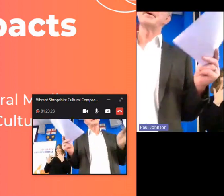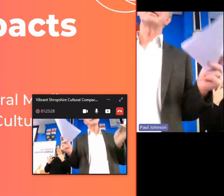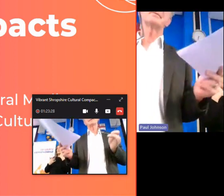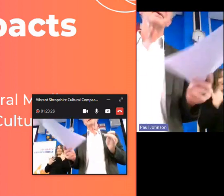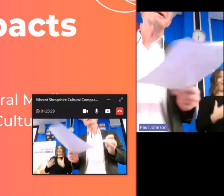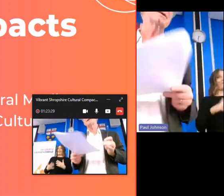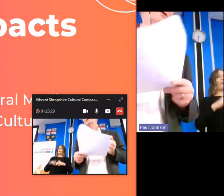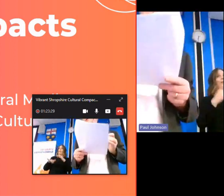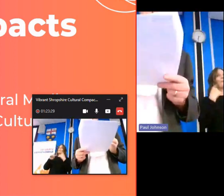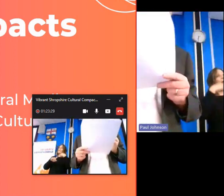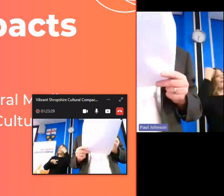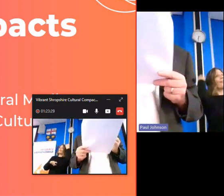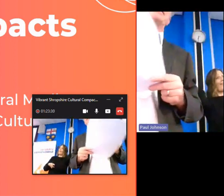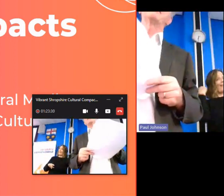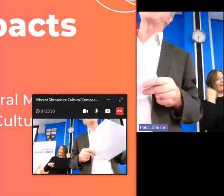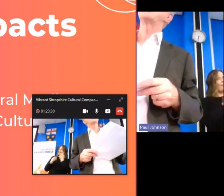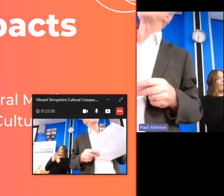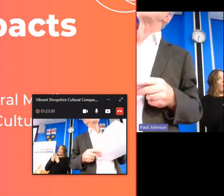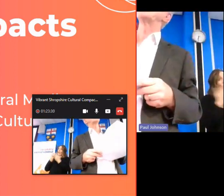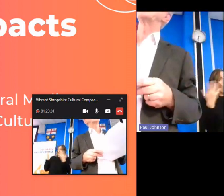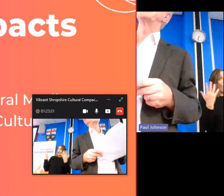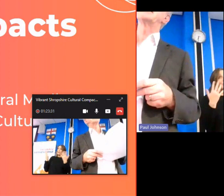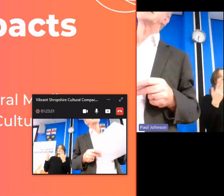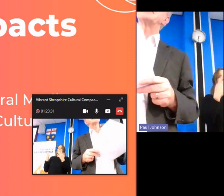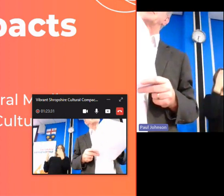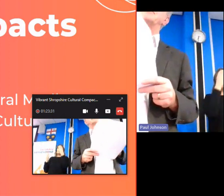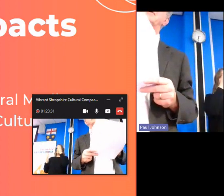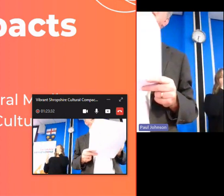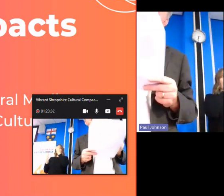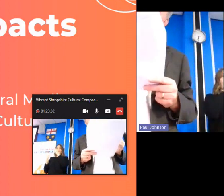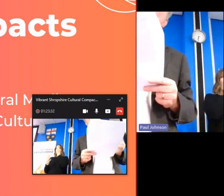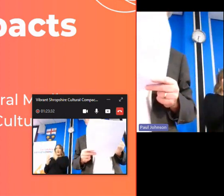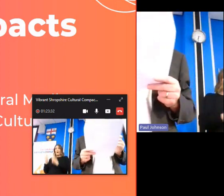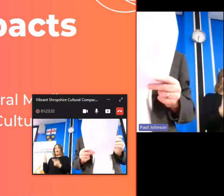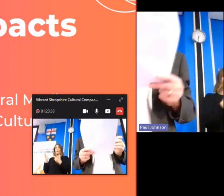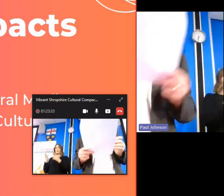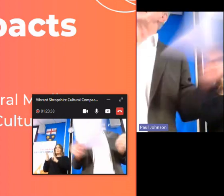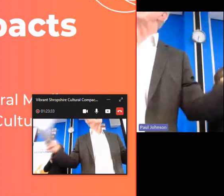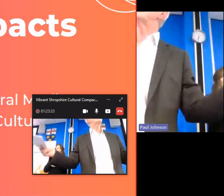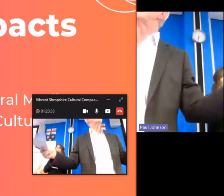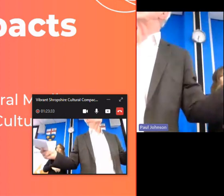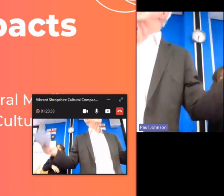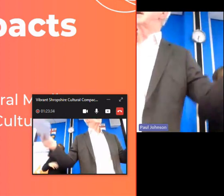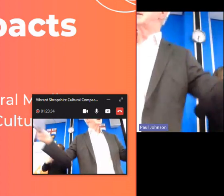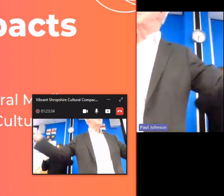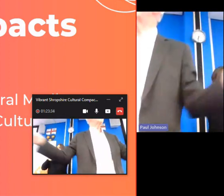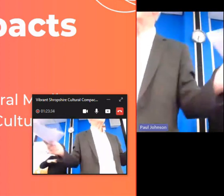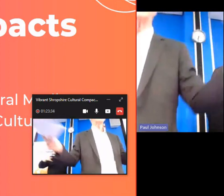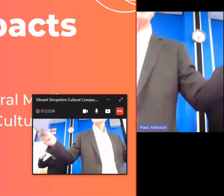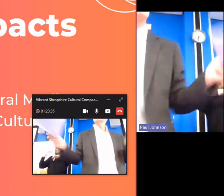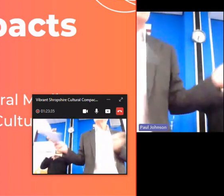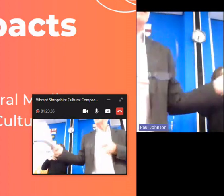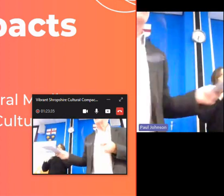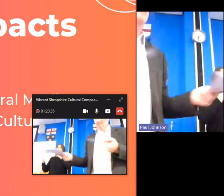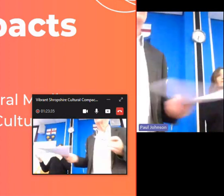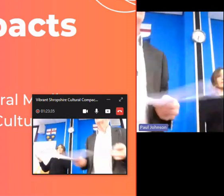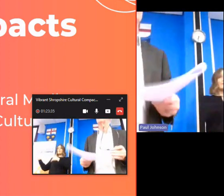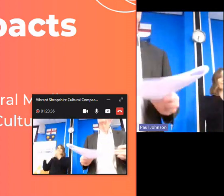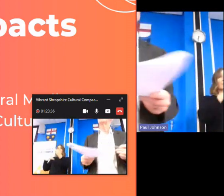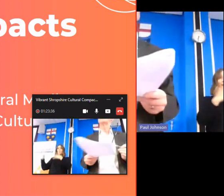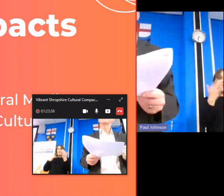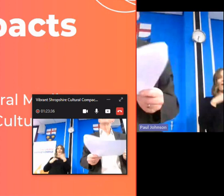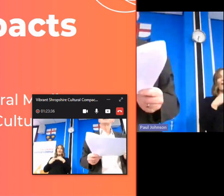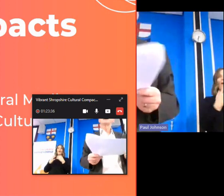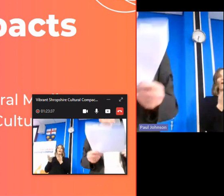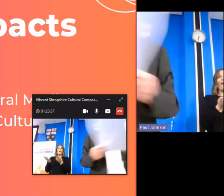there were you know quite a cohort of of arts and uh cultural um officers and they would bring us all together